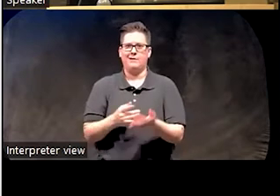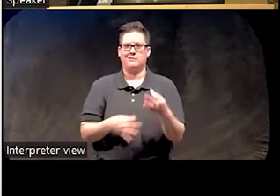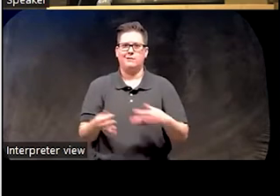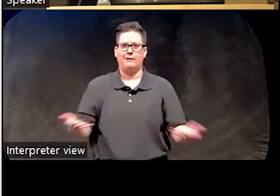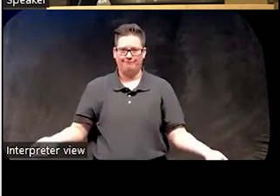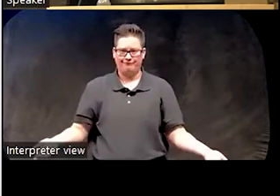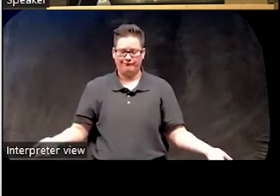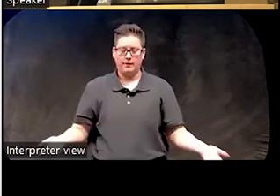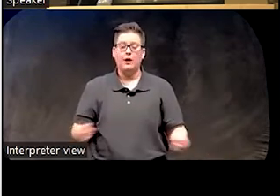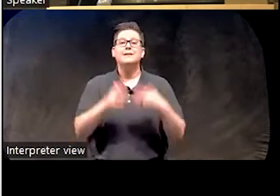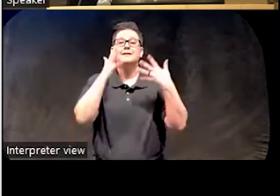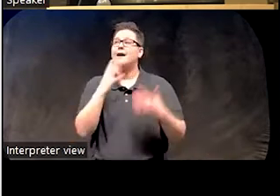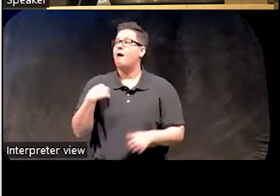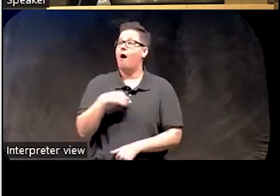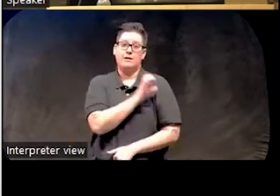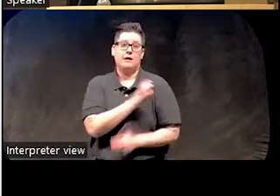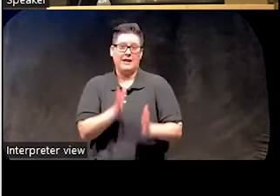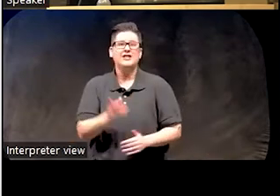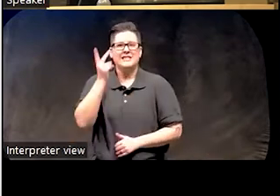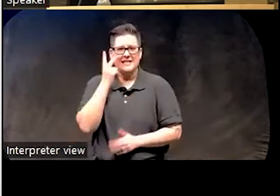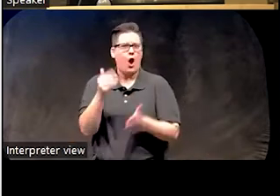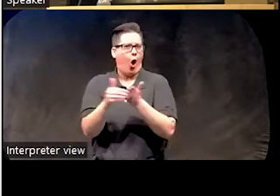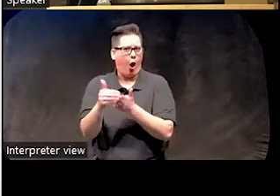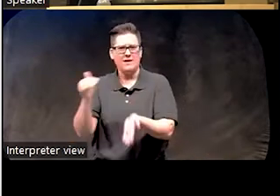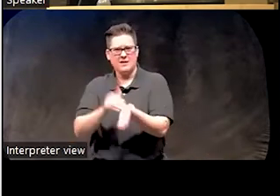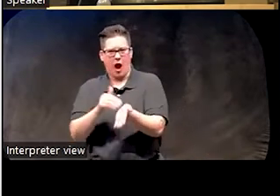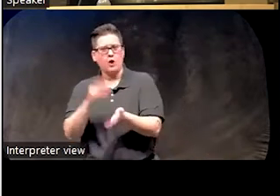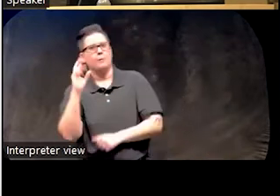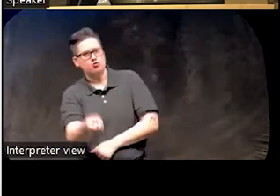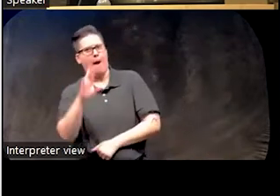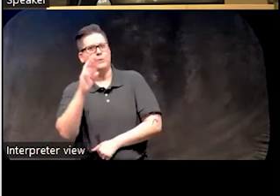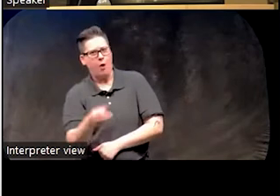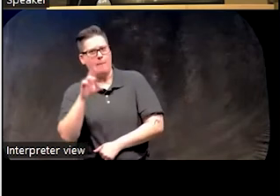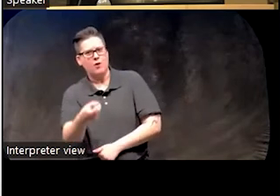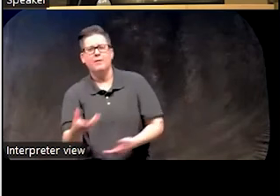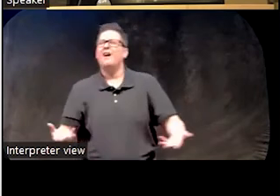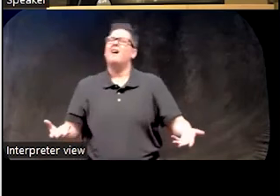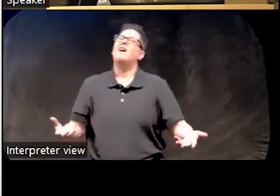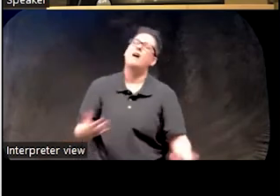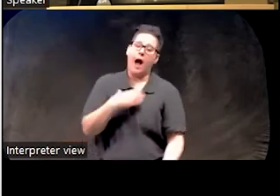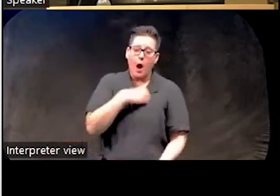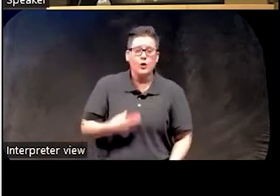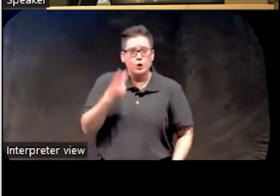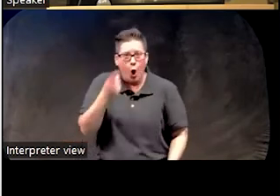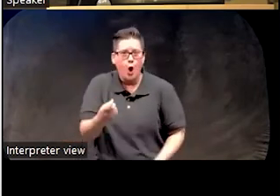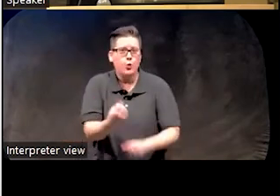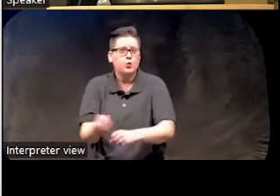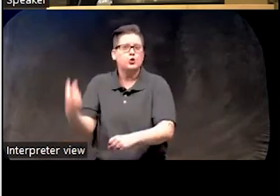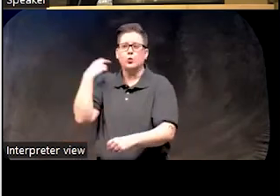Sadly, as clinicians, we see a lot of zolpidum and trazodone, and we go, God, if only I had this person two years ago,